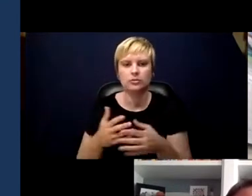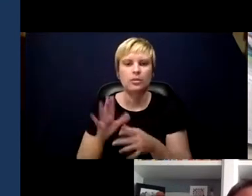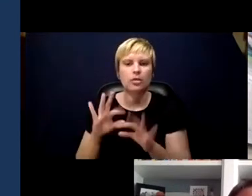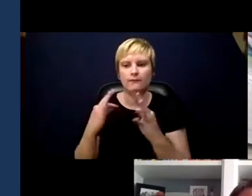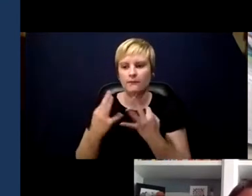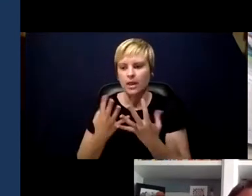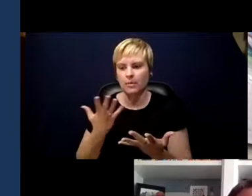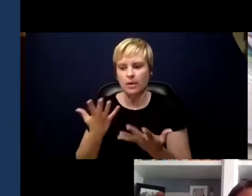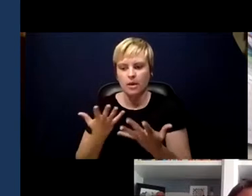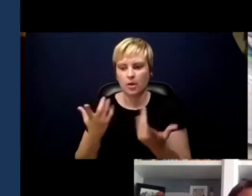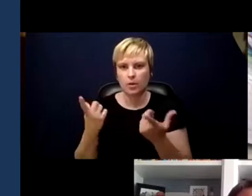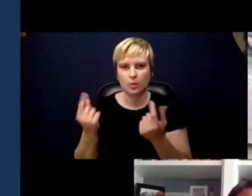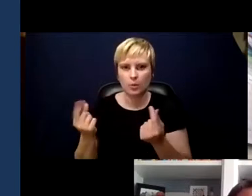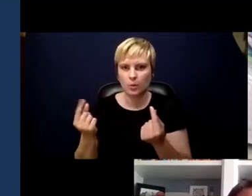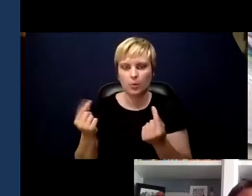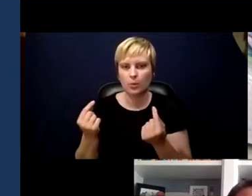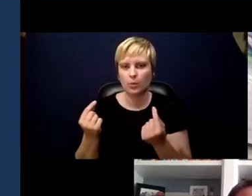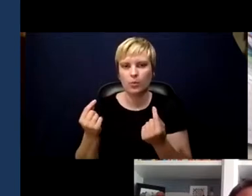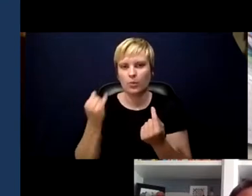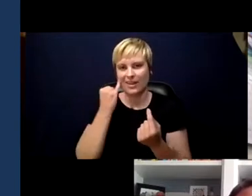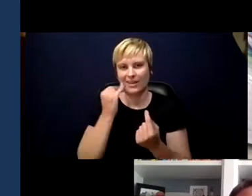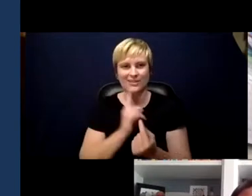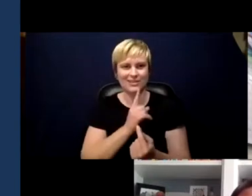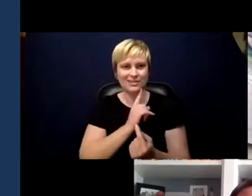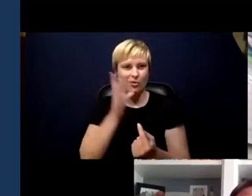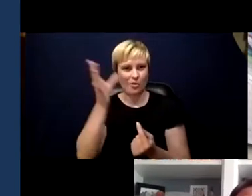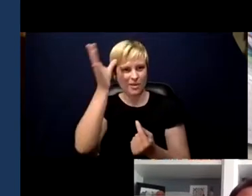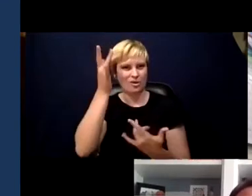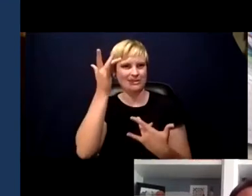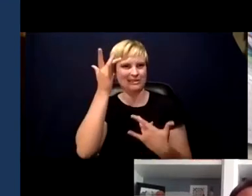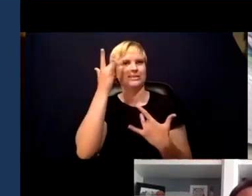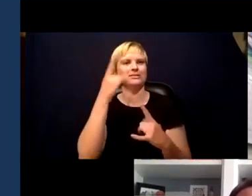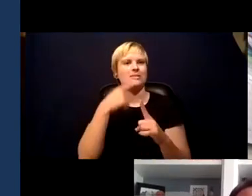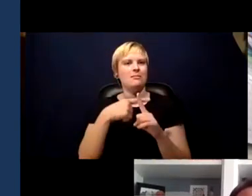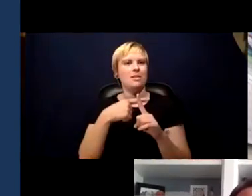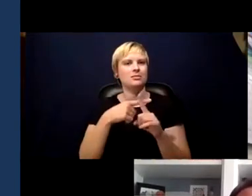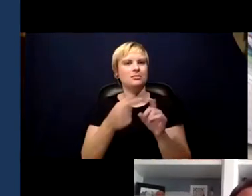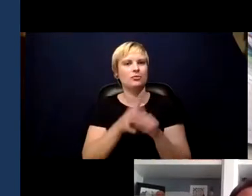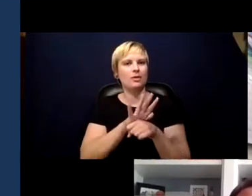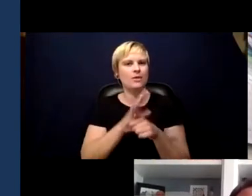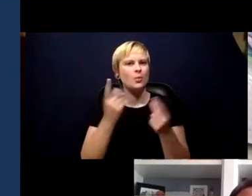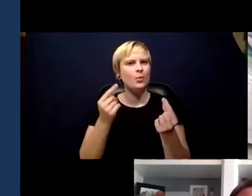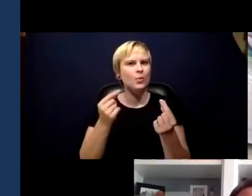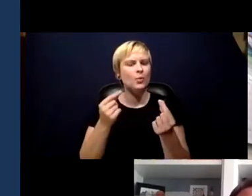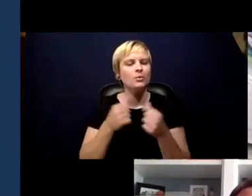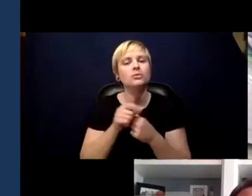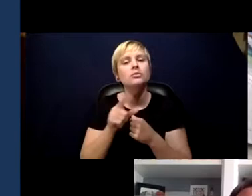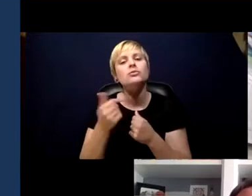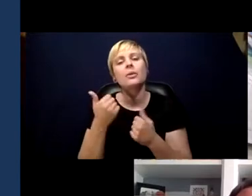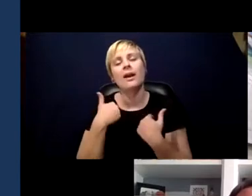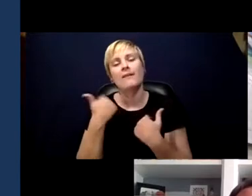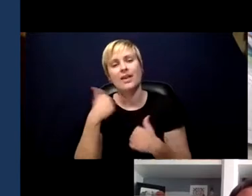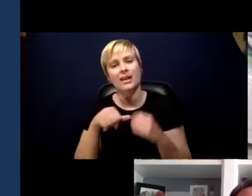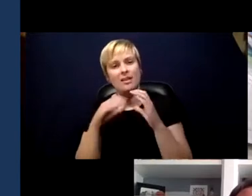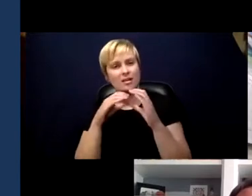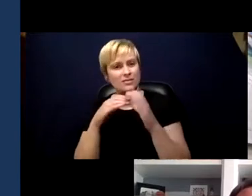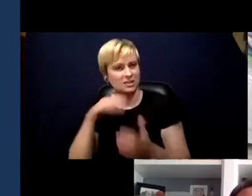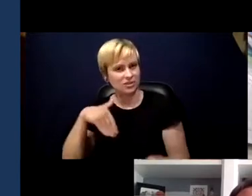if they are exposed and test positive. Have you had any conversations like that yet?